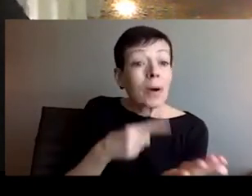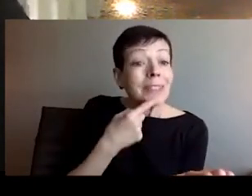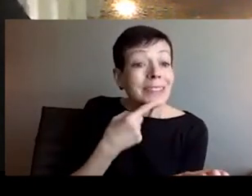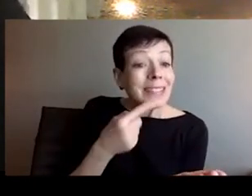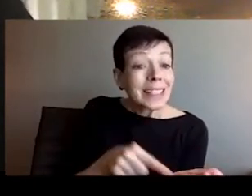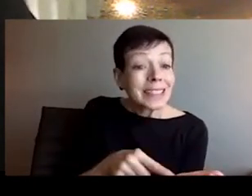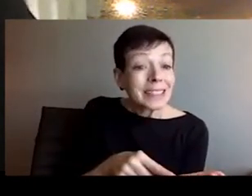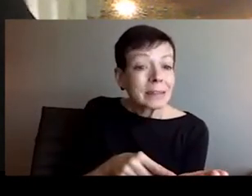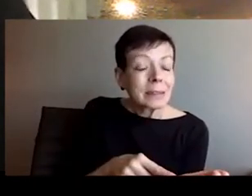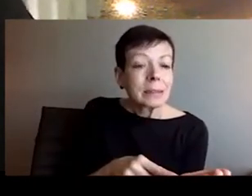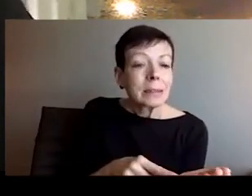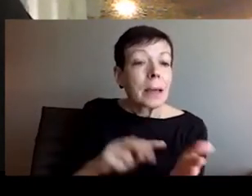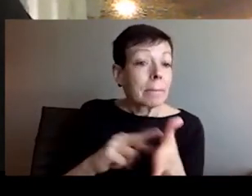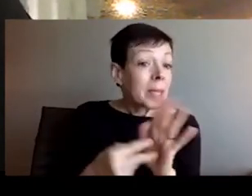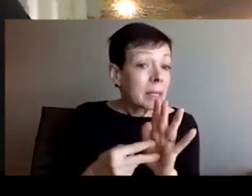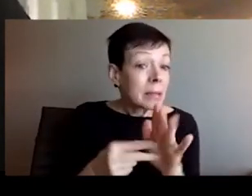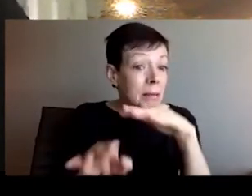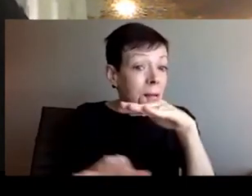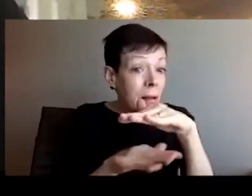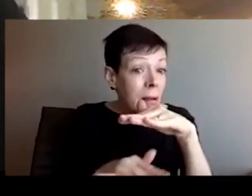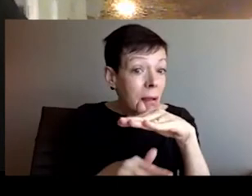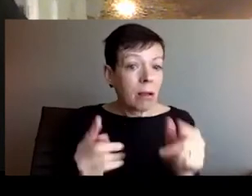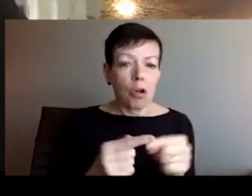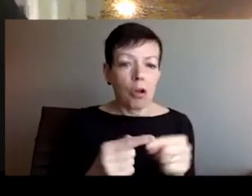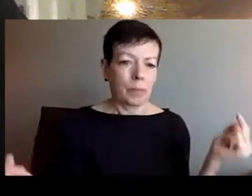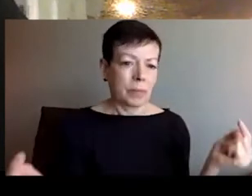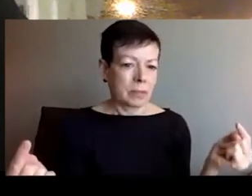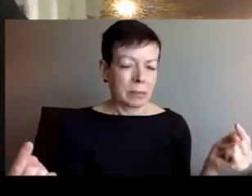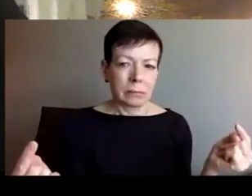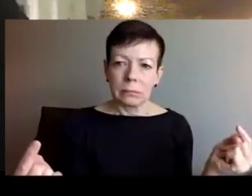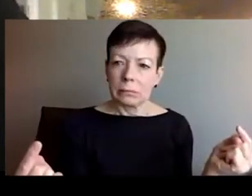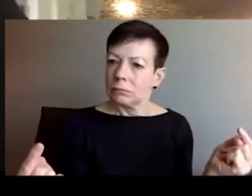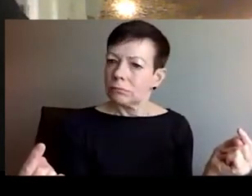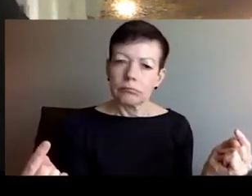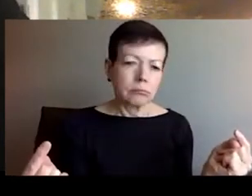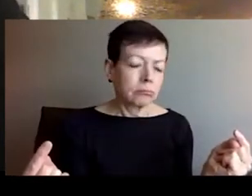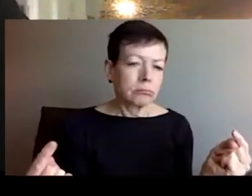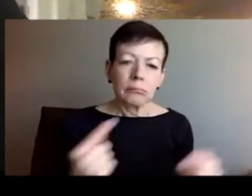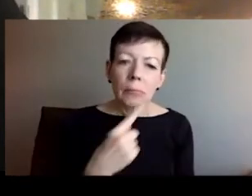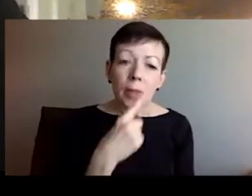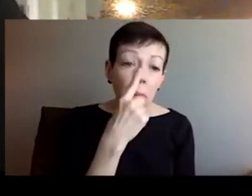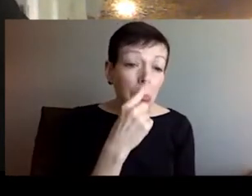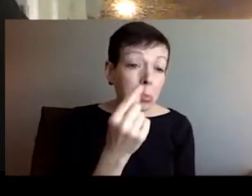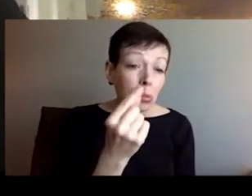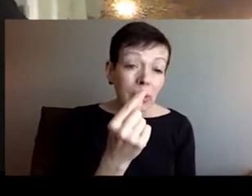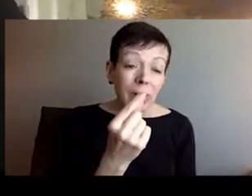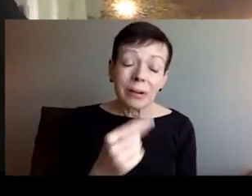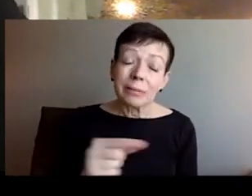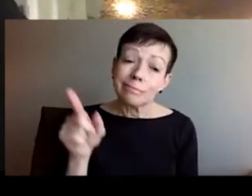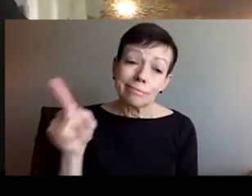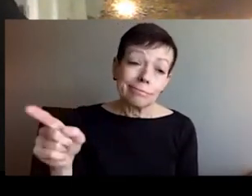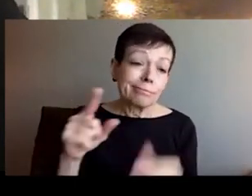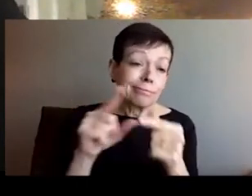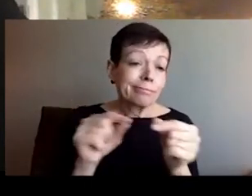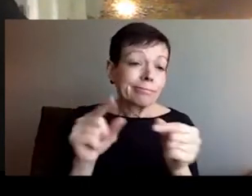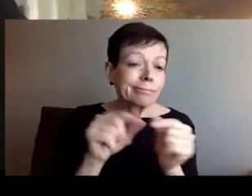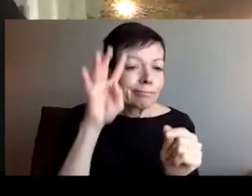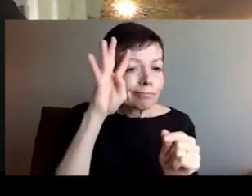civilians. And what I think we also need to understand is that